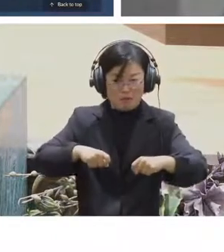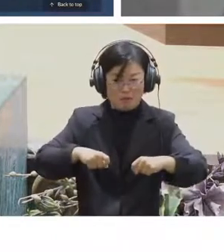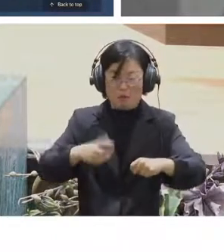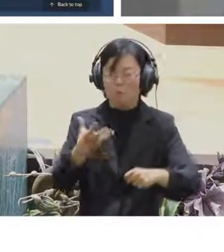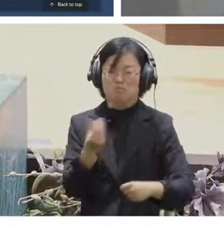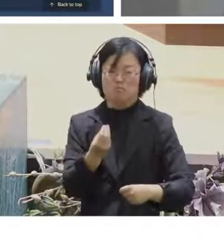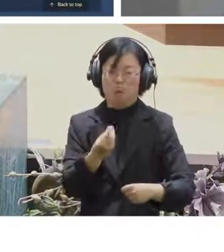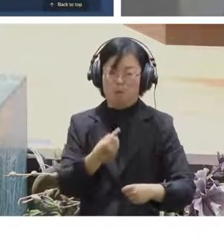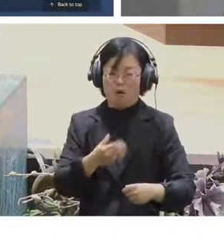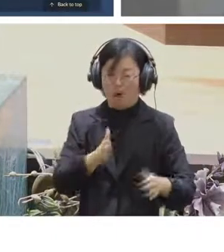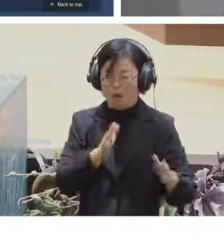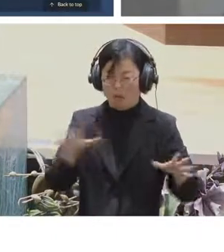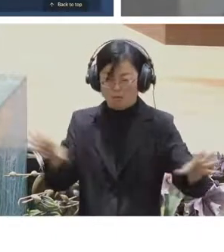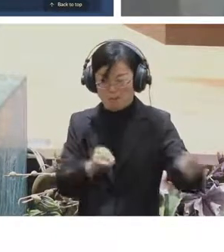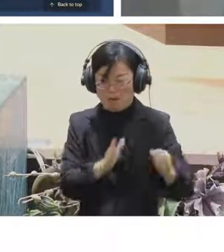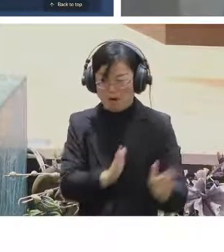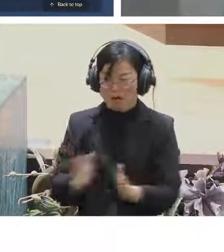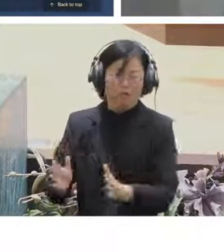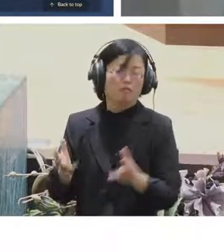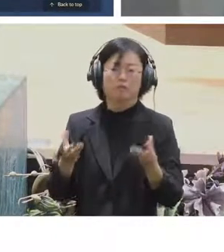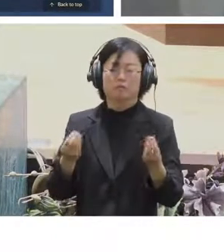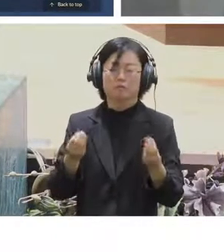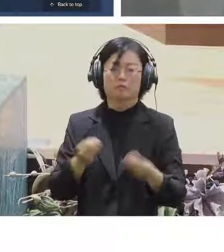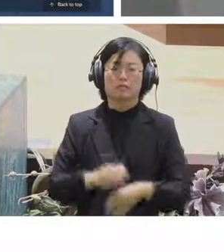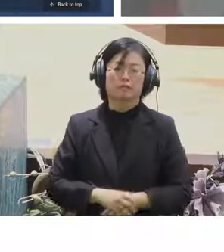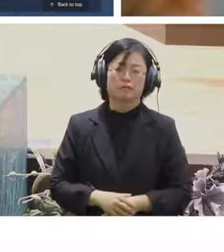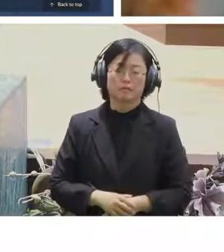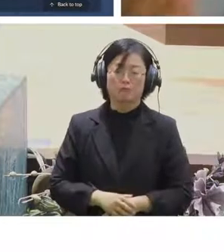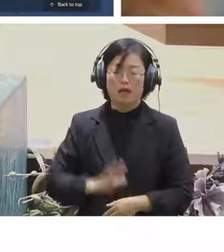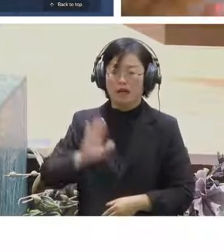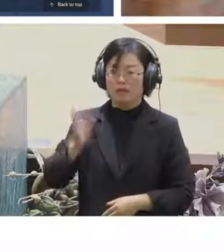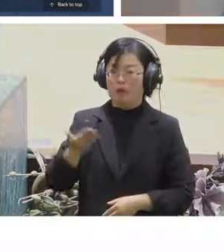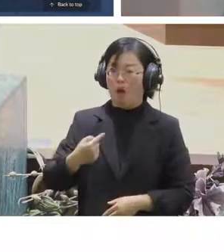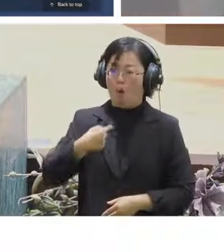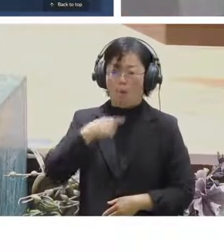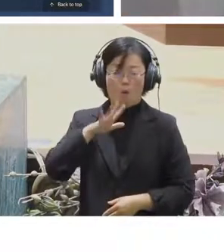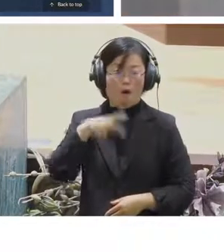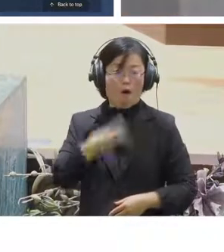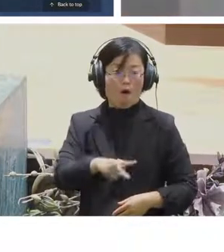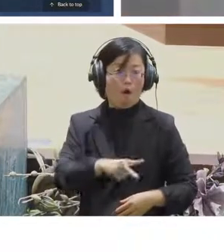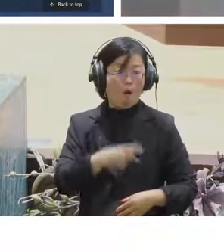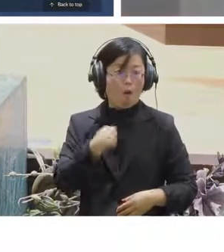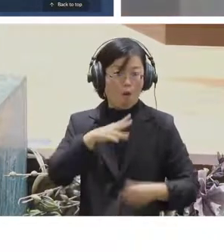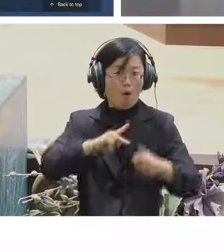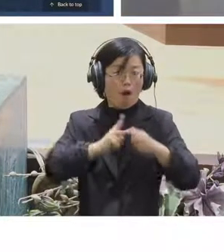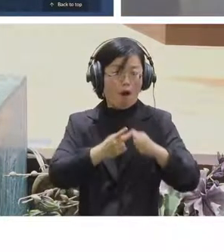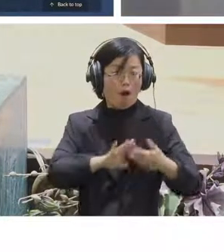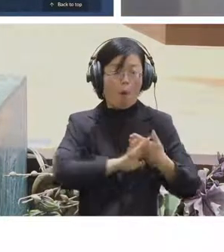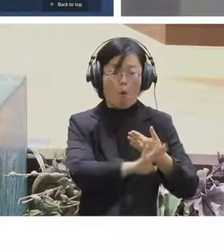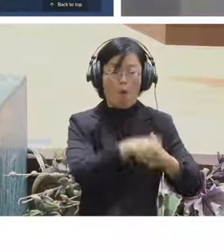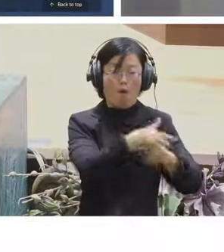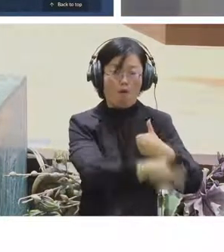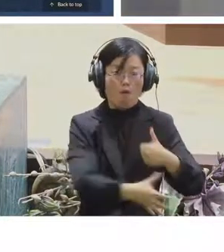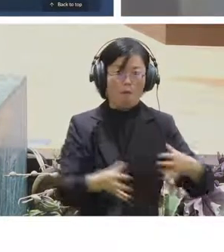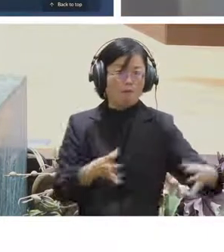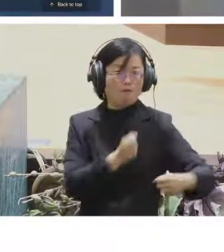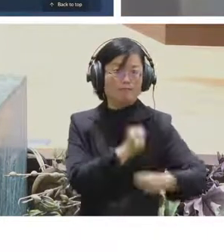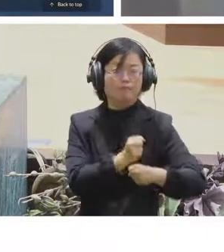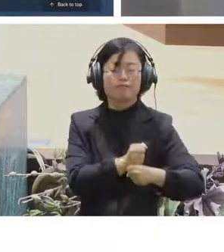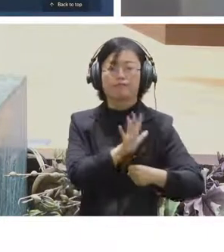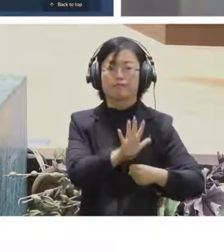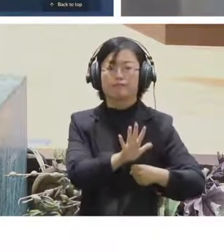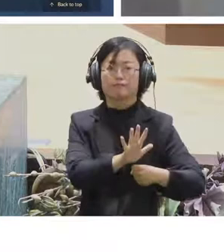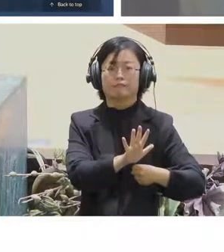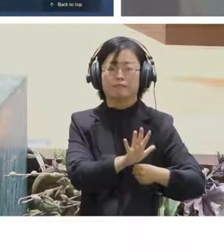working in one of the organizations we're just supporting directly to the government